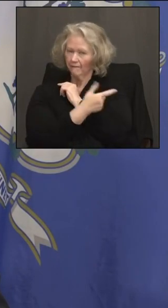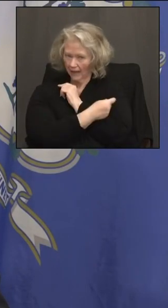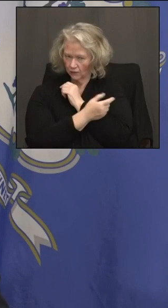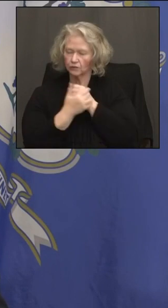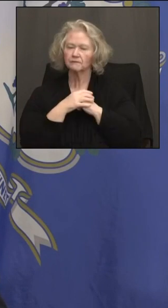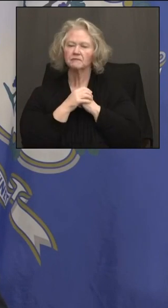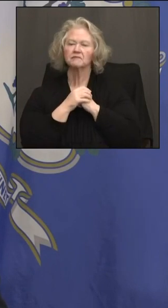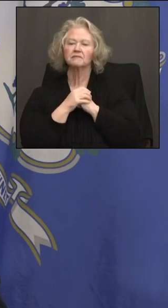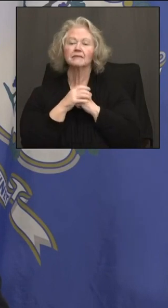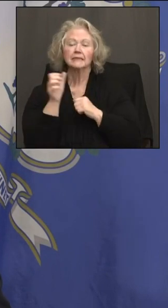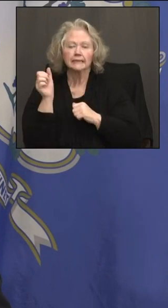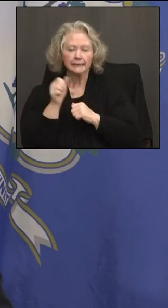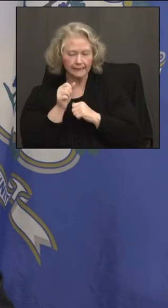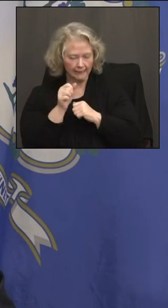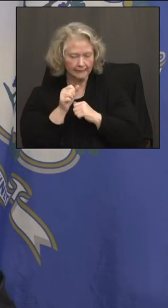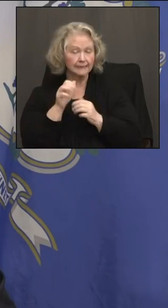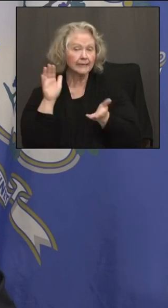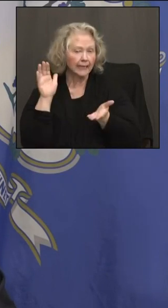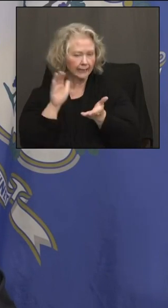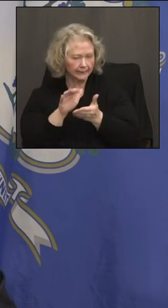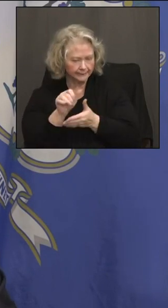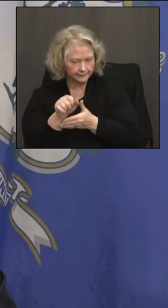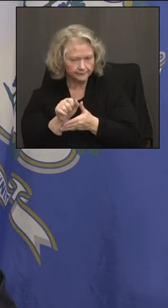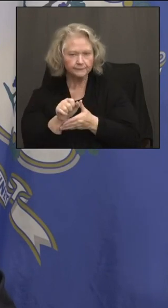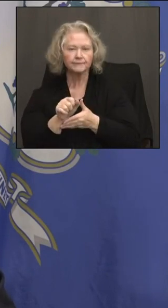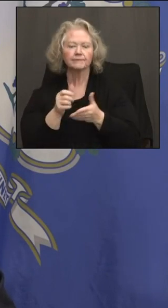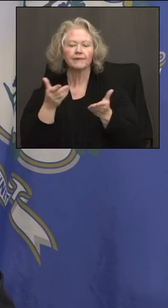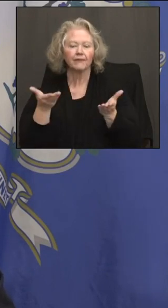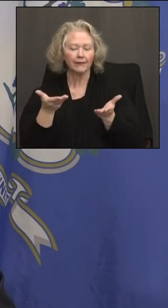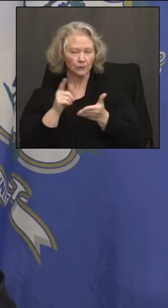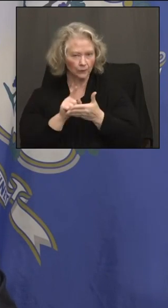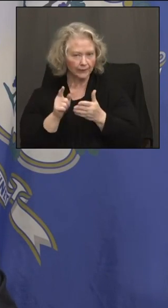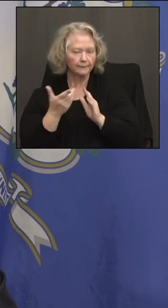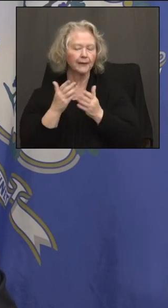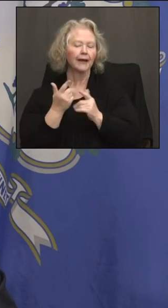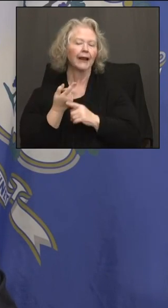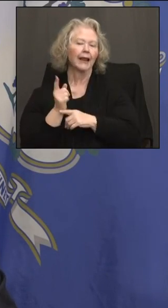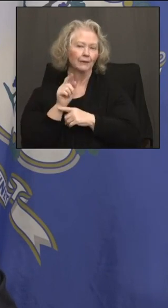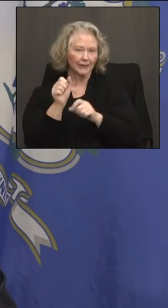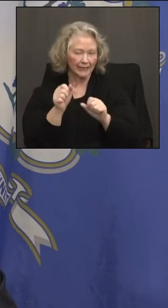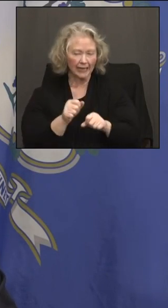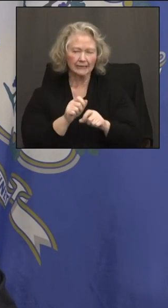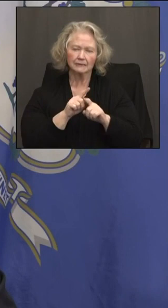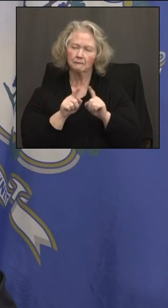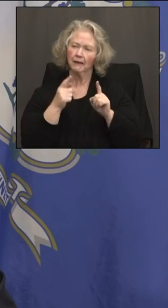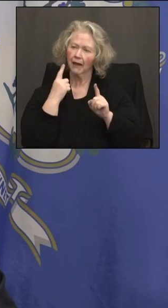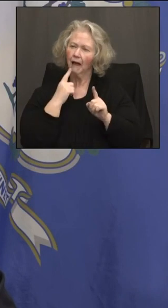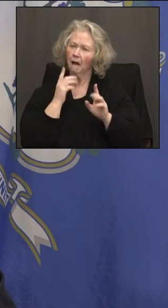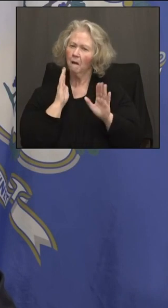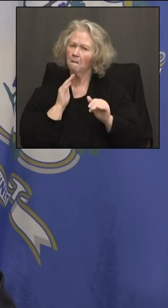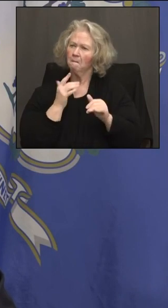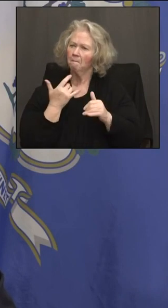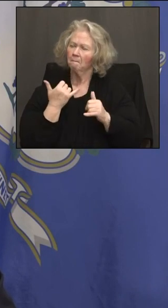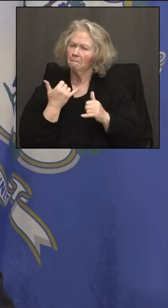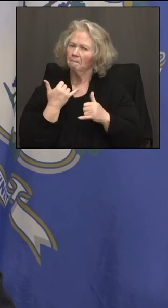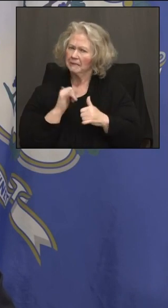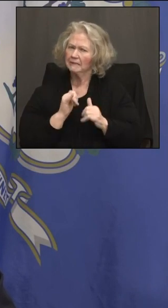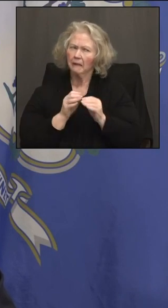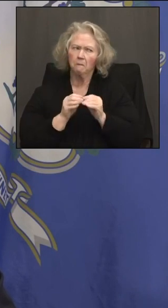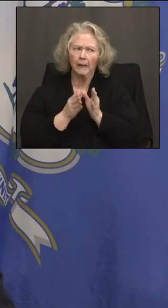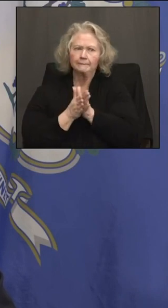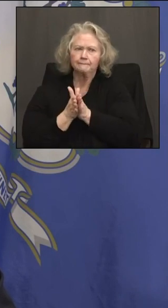a little more slack in the system, no question about it, this week compared to last week. But I'd like to think we still have pretty good momentum, and